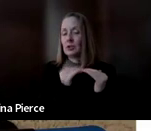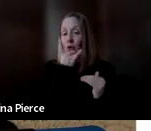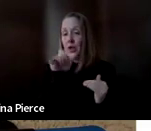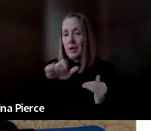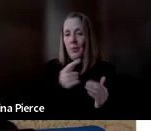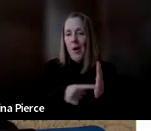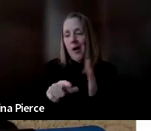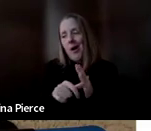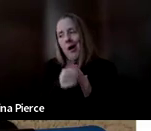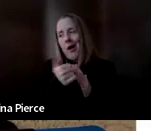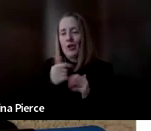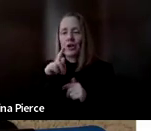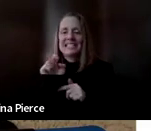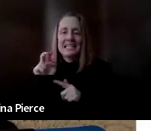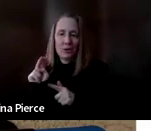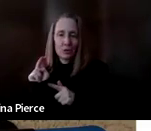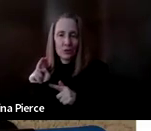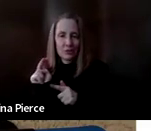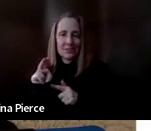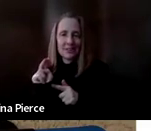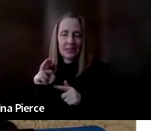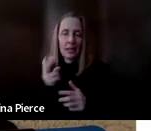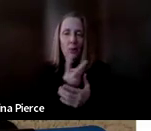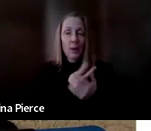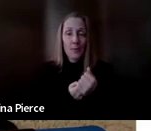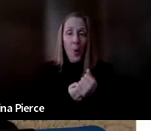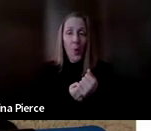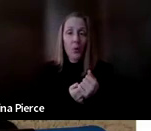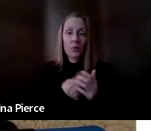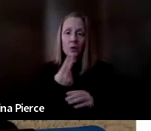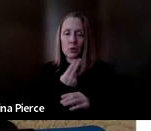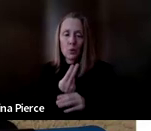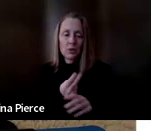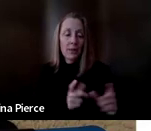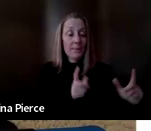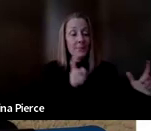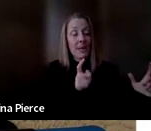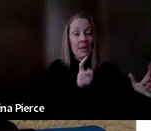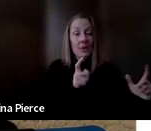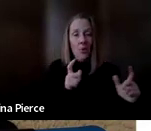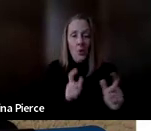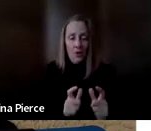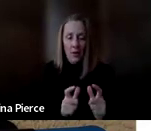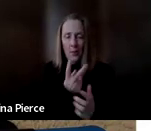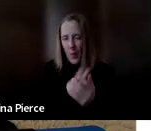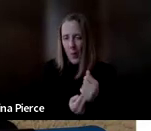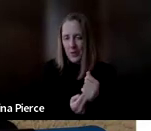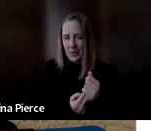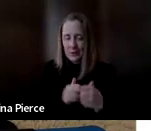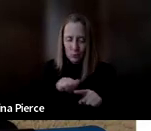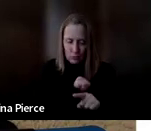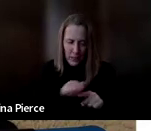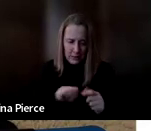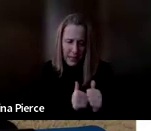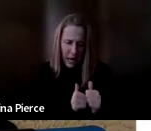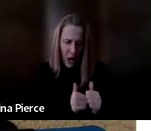around and we were both utilizing. What the big or the little device to practice what that felt like and how that communication went and if